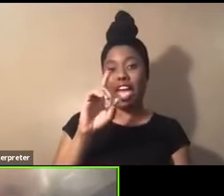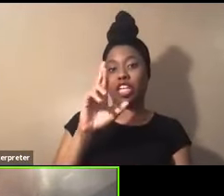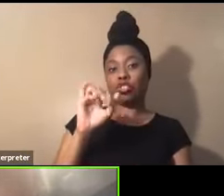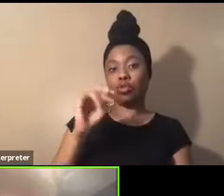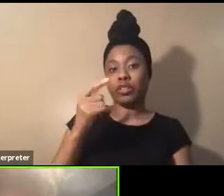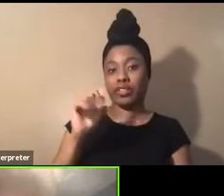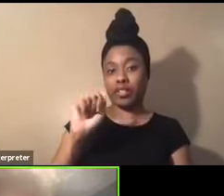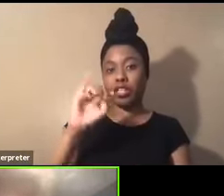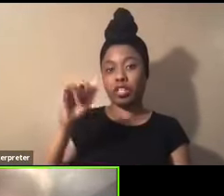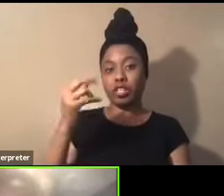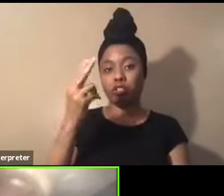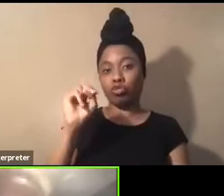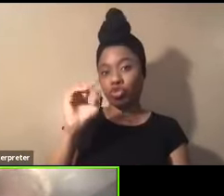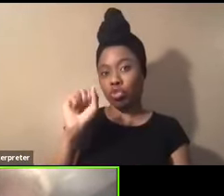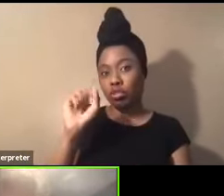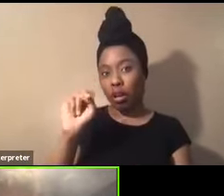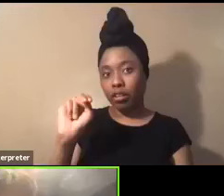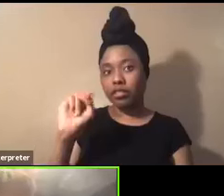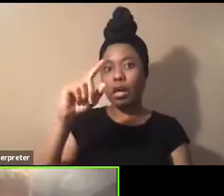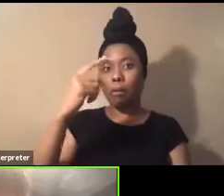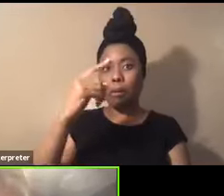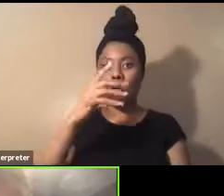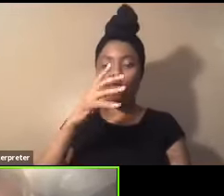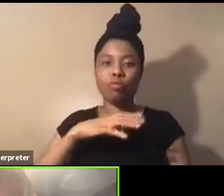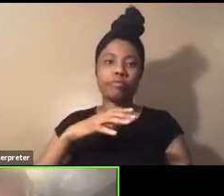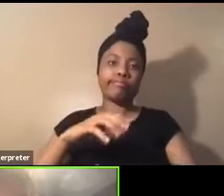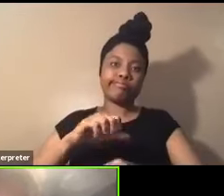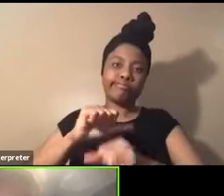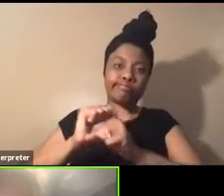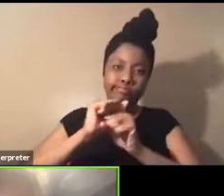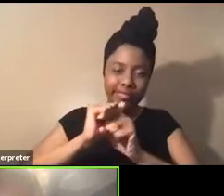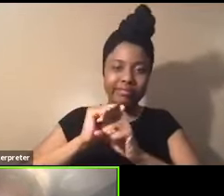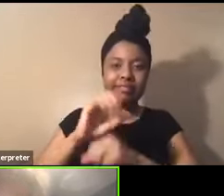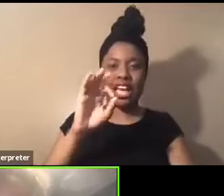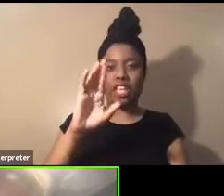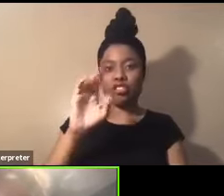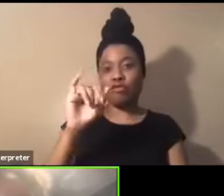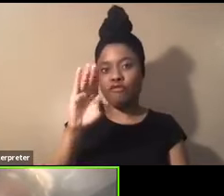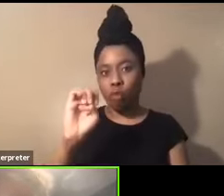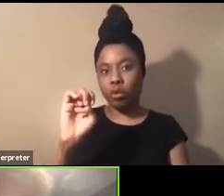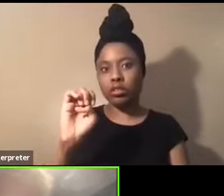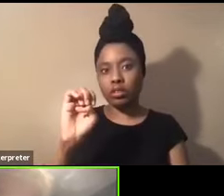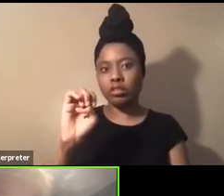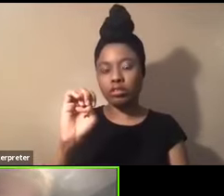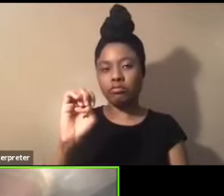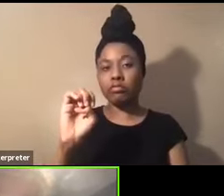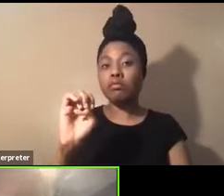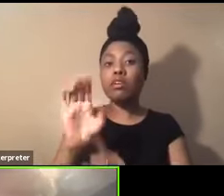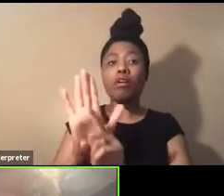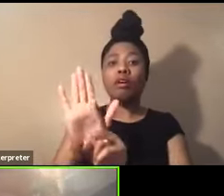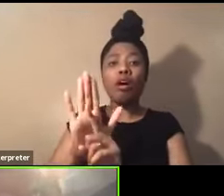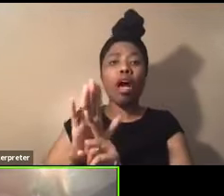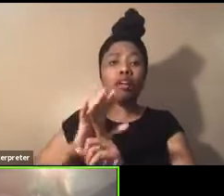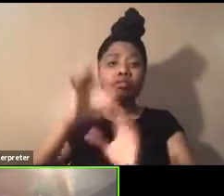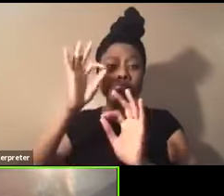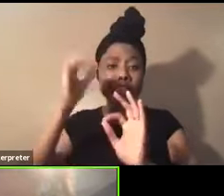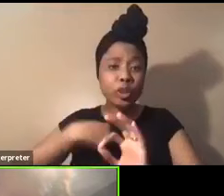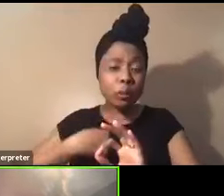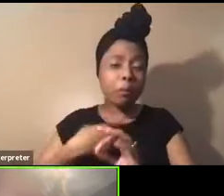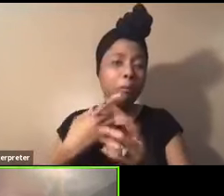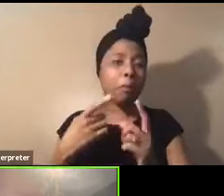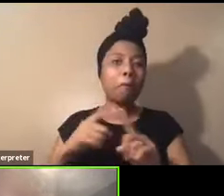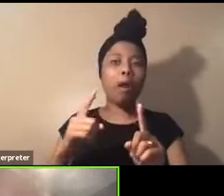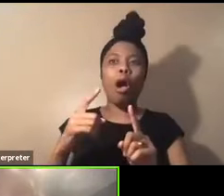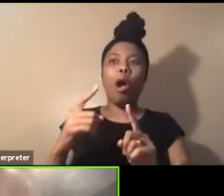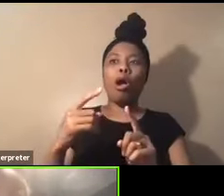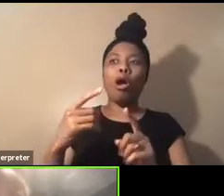Tucson's Edria Johnson, black woman's task force, Edria Johnson. And she didn't really know me, but you know, we knew